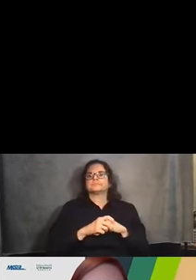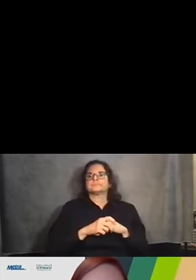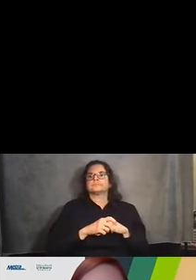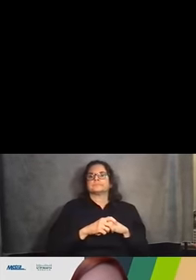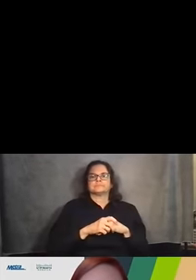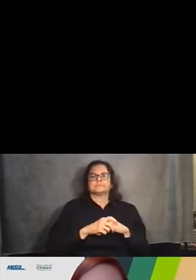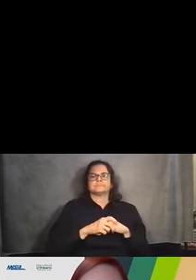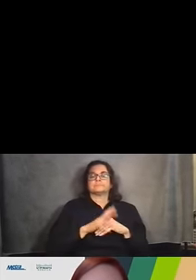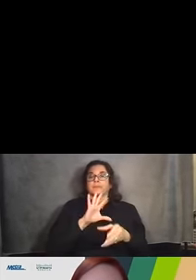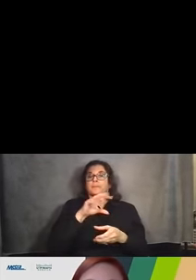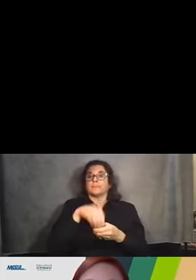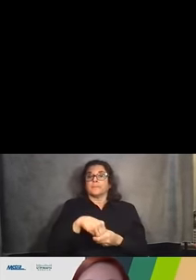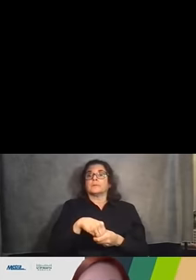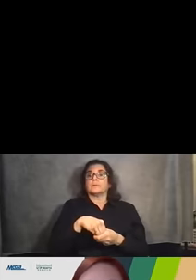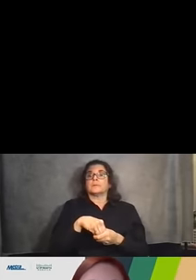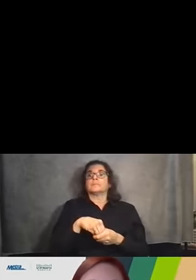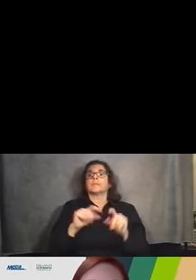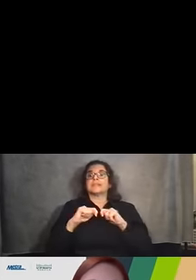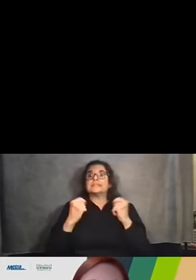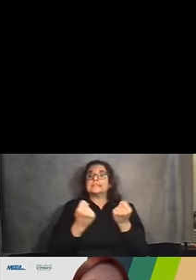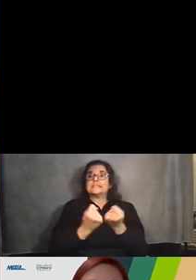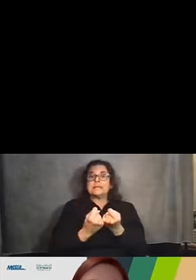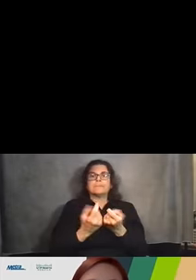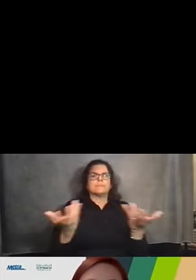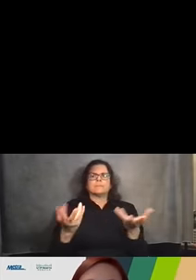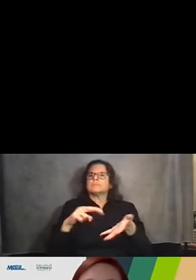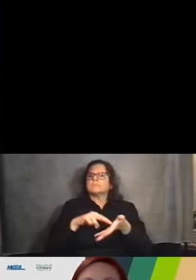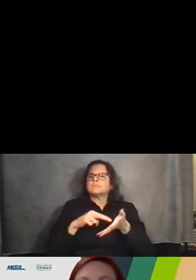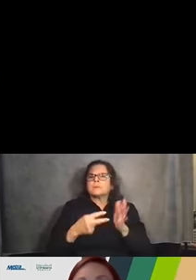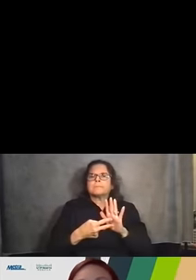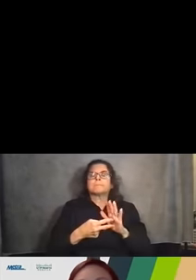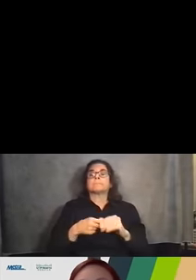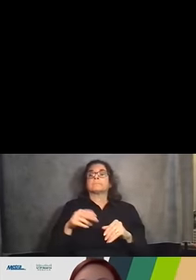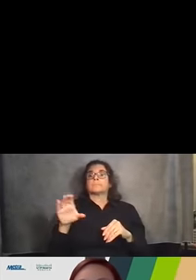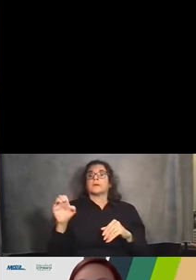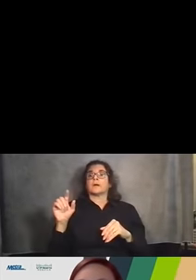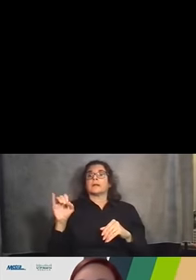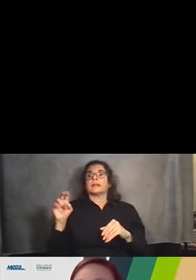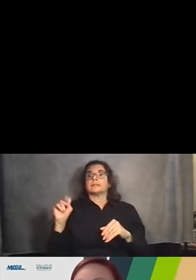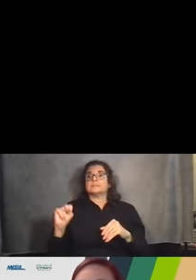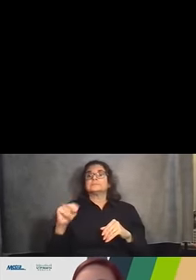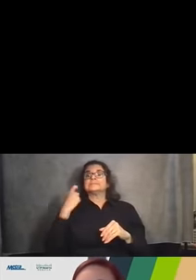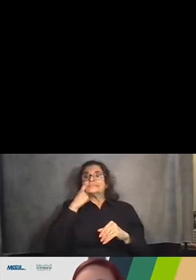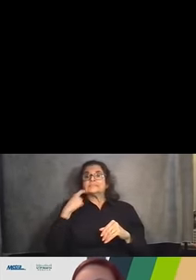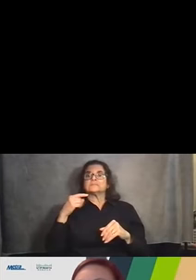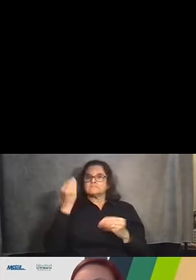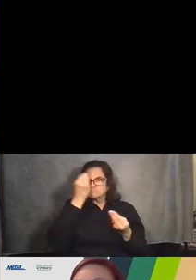am part of the public outreach team. So what does that look like? As Colin already mentioned, we will be